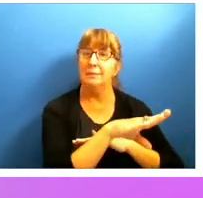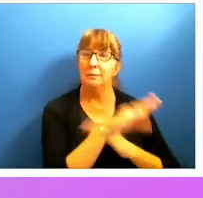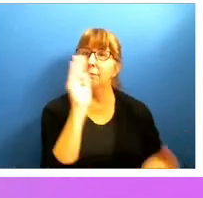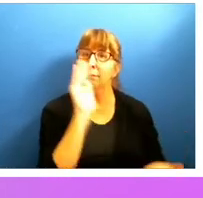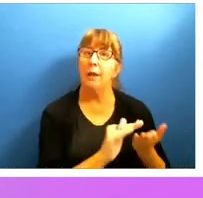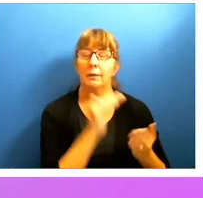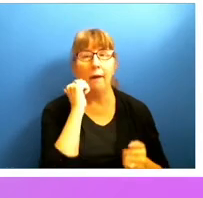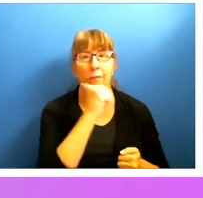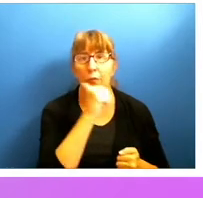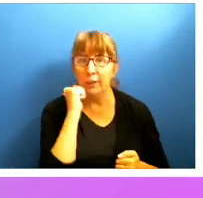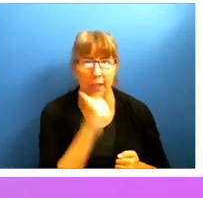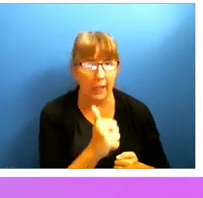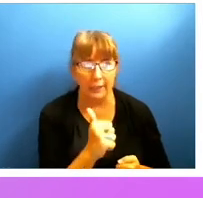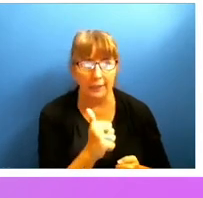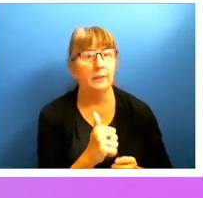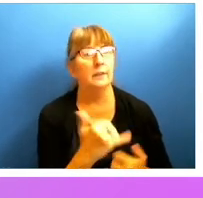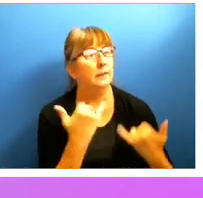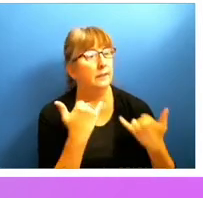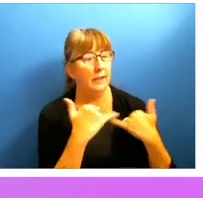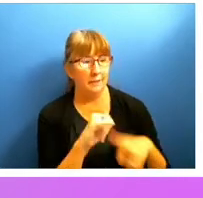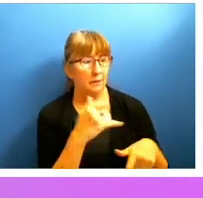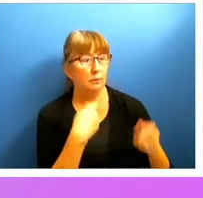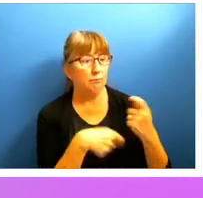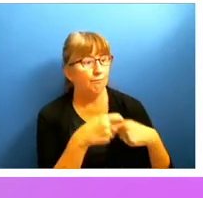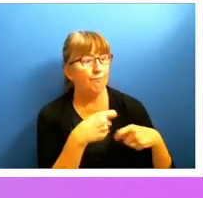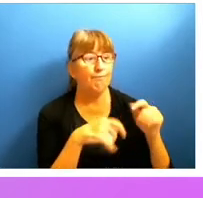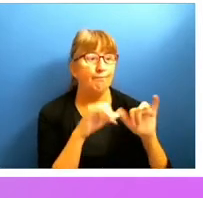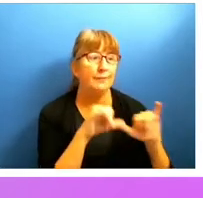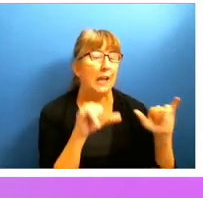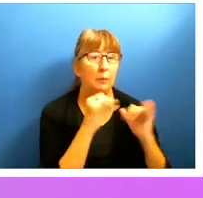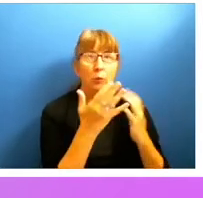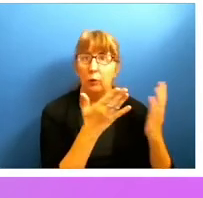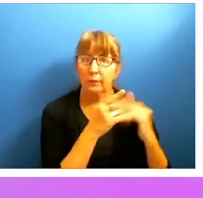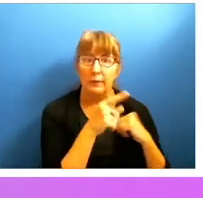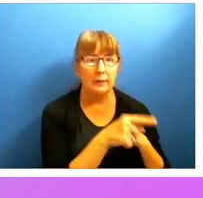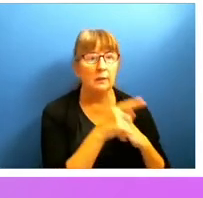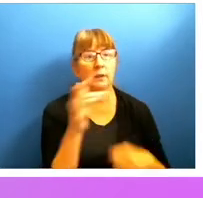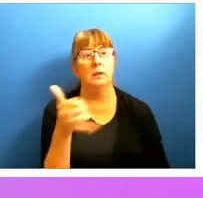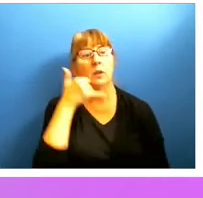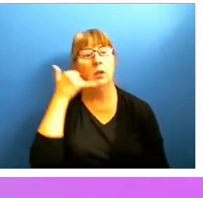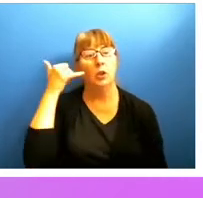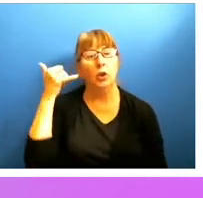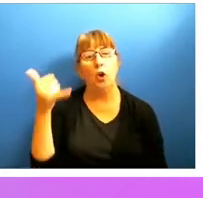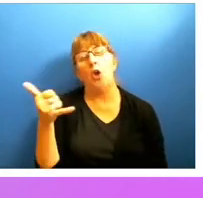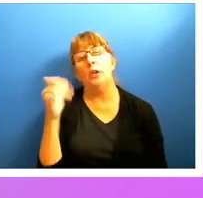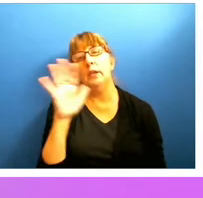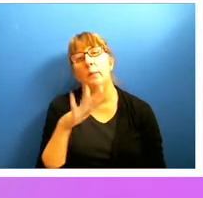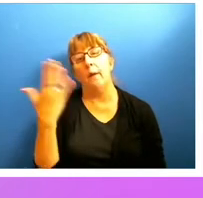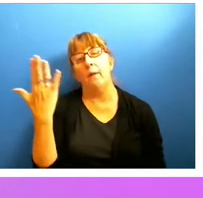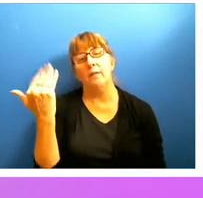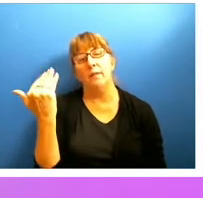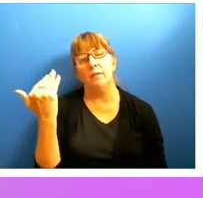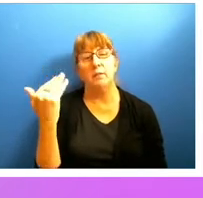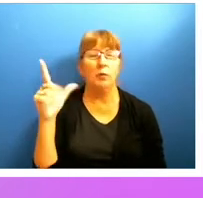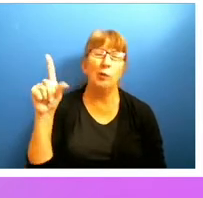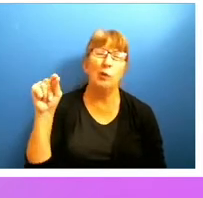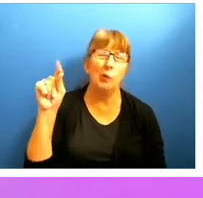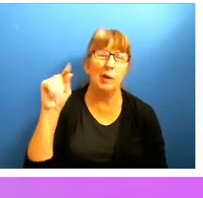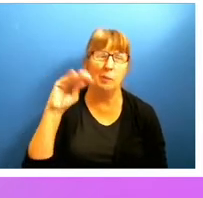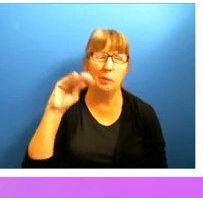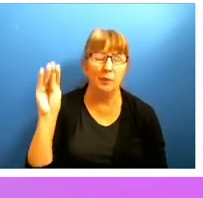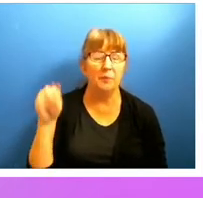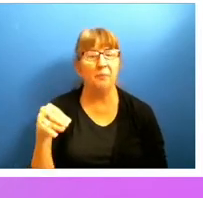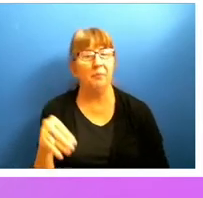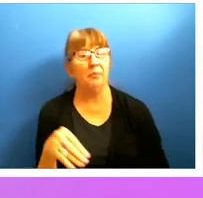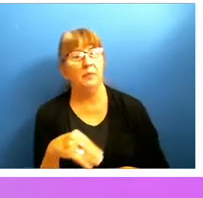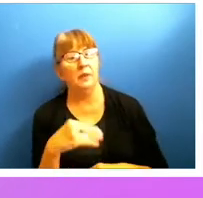transactions and get the same services. Call-in, you know, maybe 15% of the target is actually 20. Mail-in, 20% of the target, but